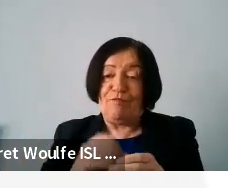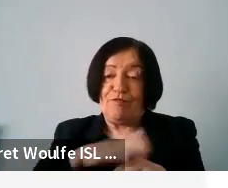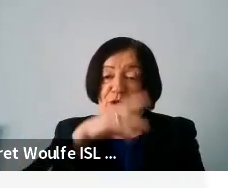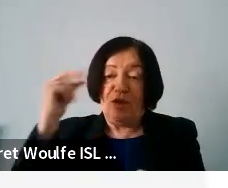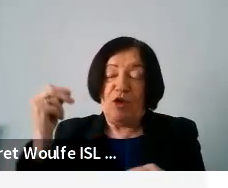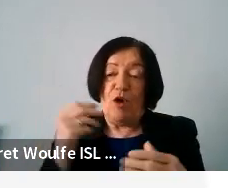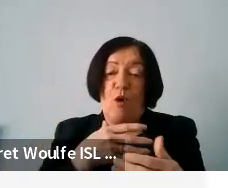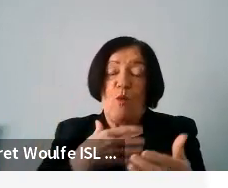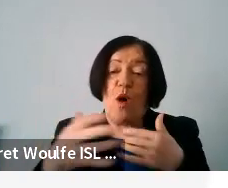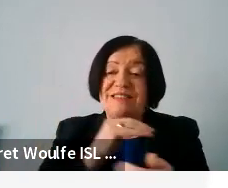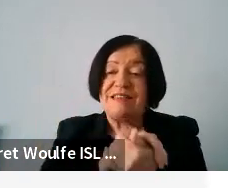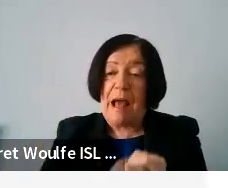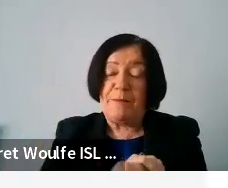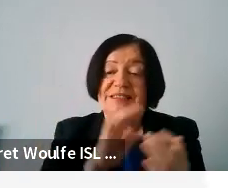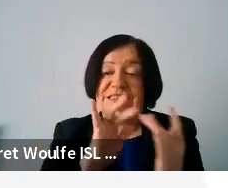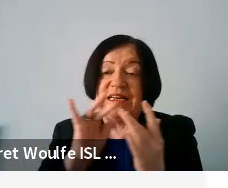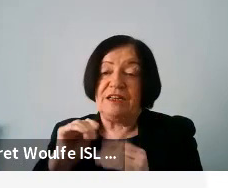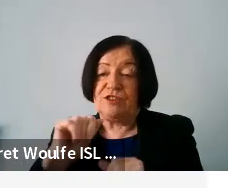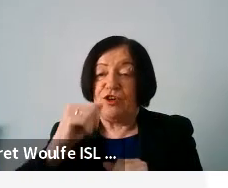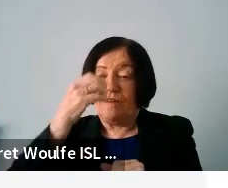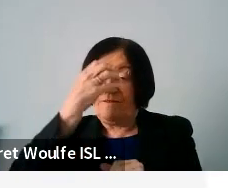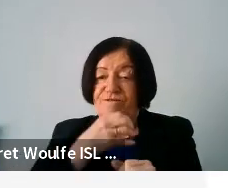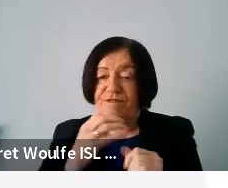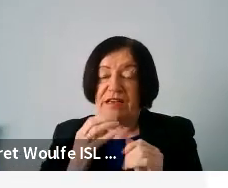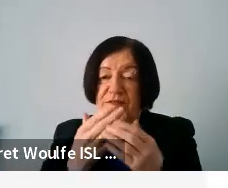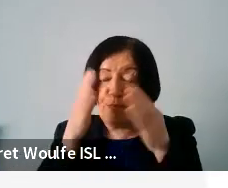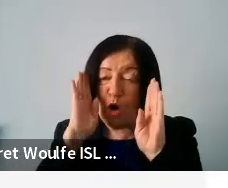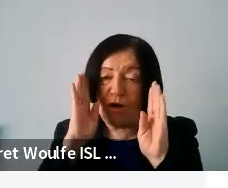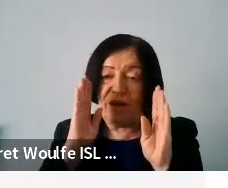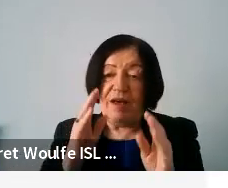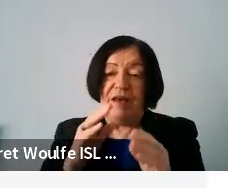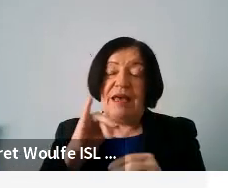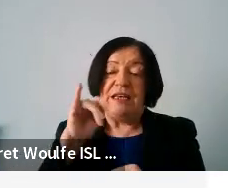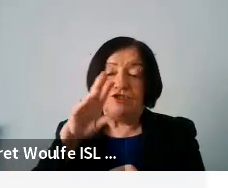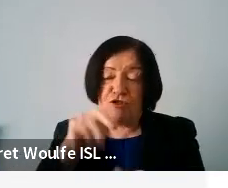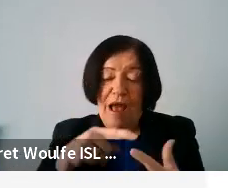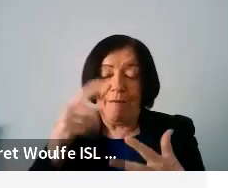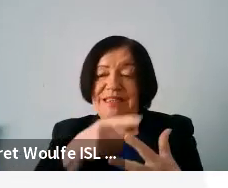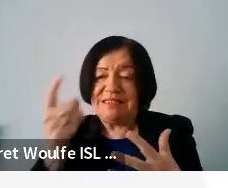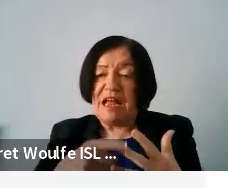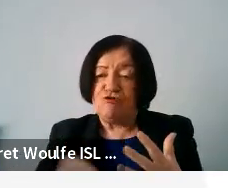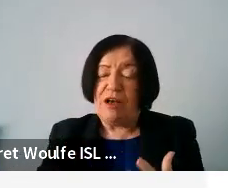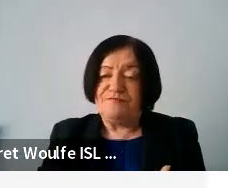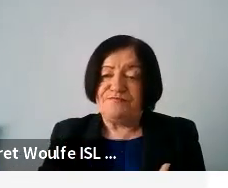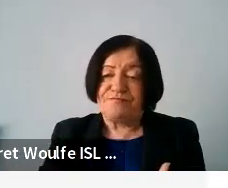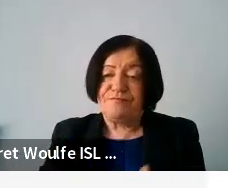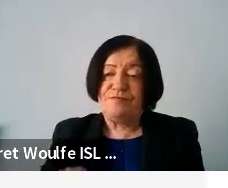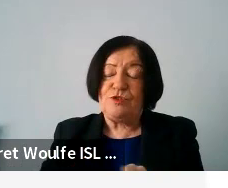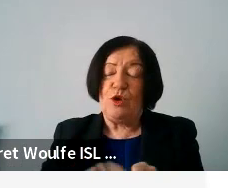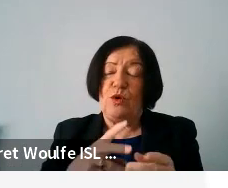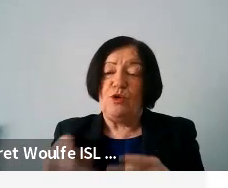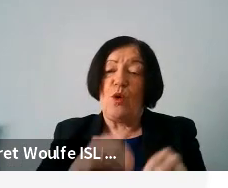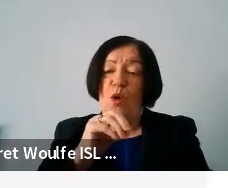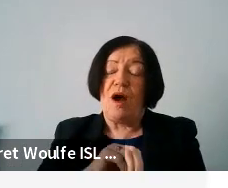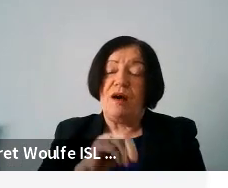WhatsApp is connected to your Facebook, Instagram, etc. And also when you go